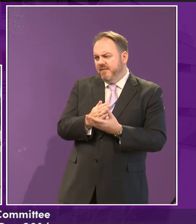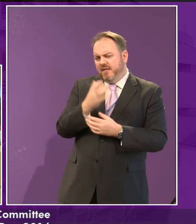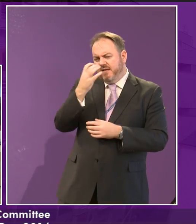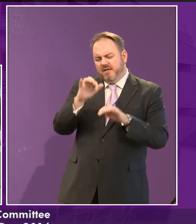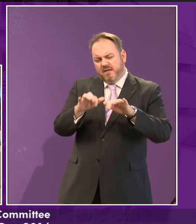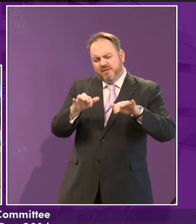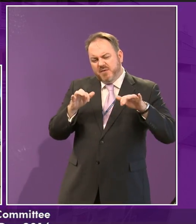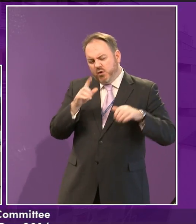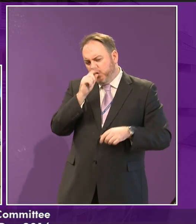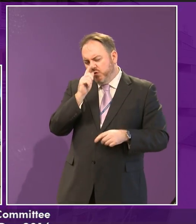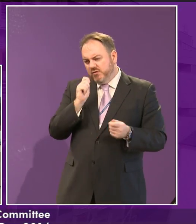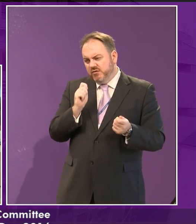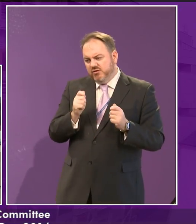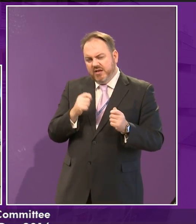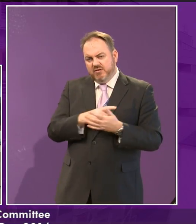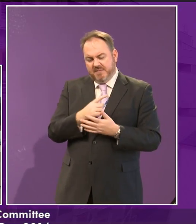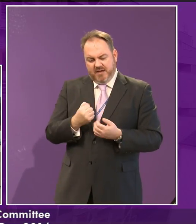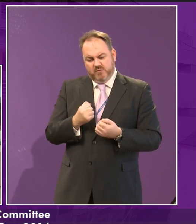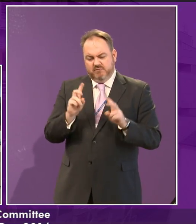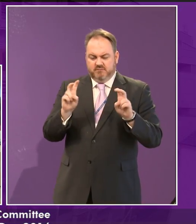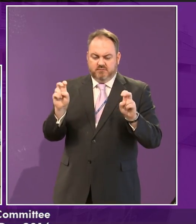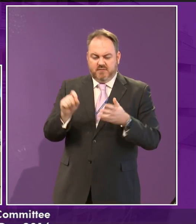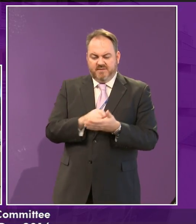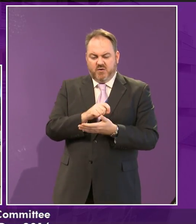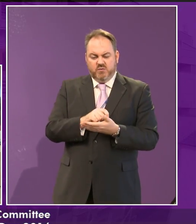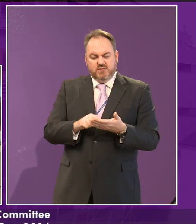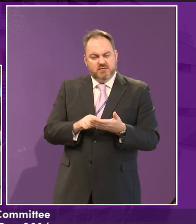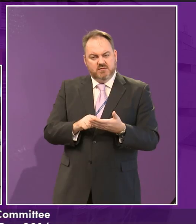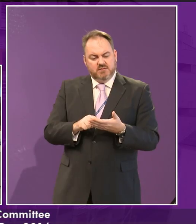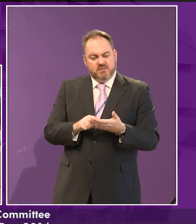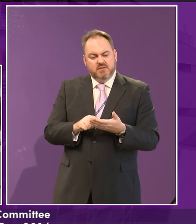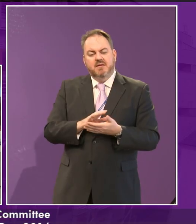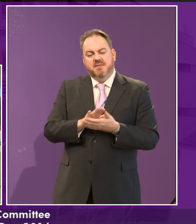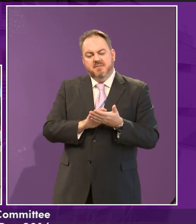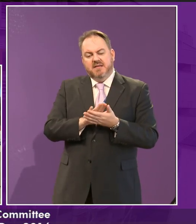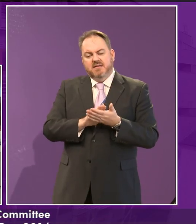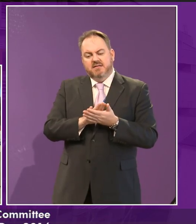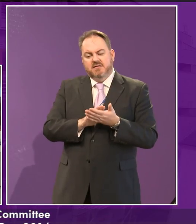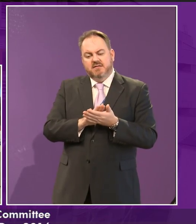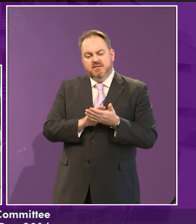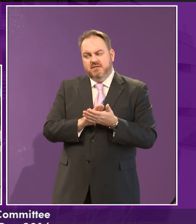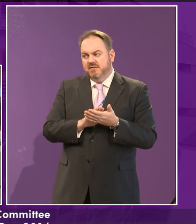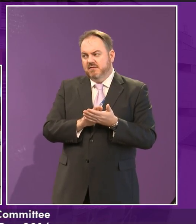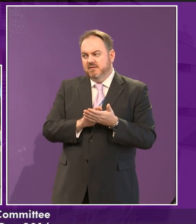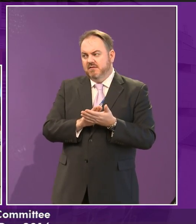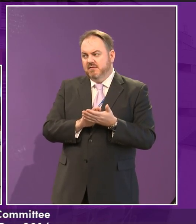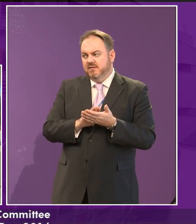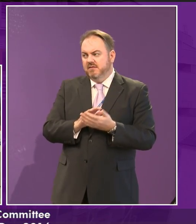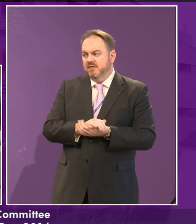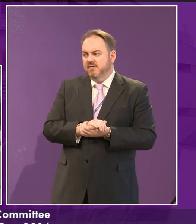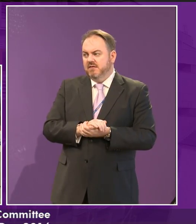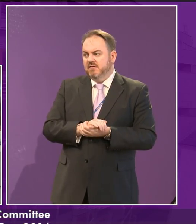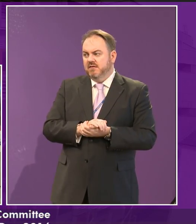I think we should change about our votes, that we should be able to vote for presidents or